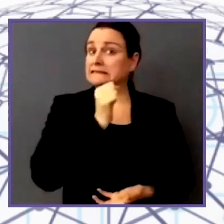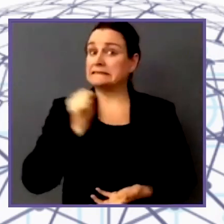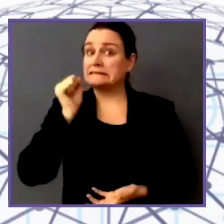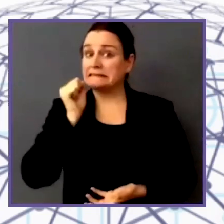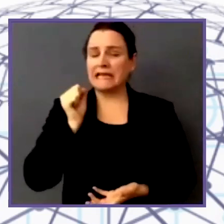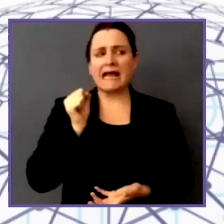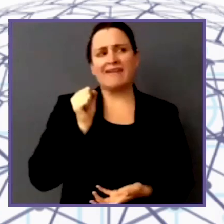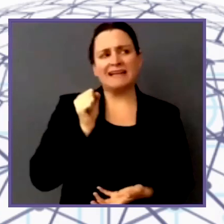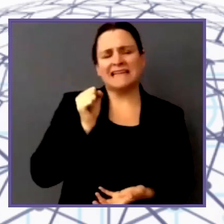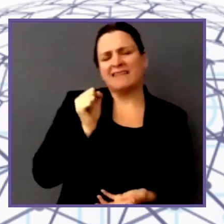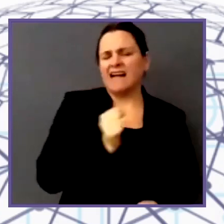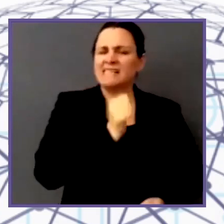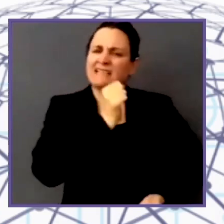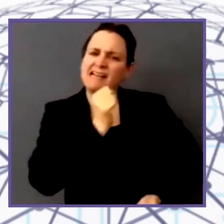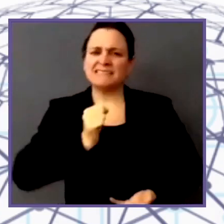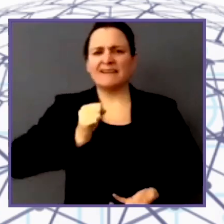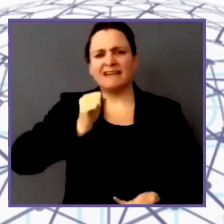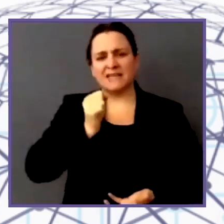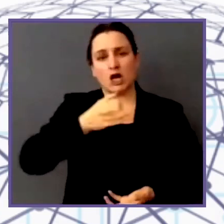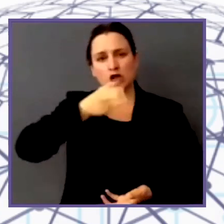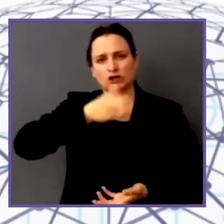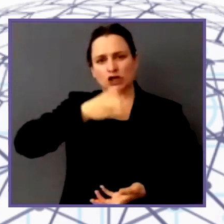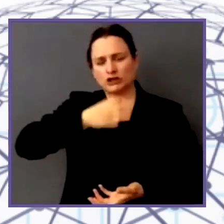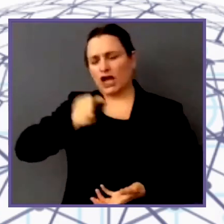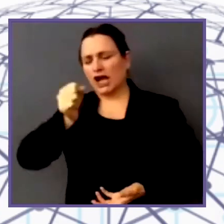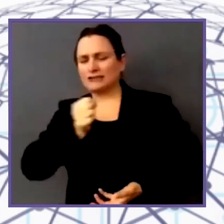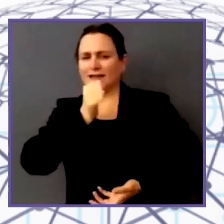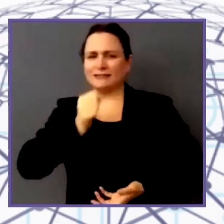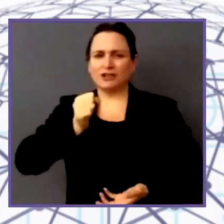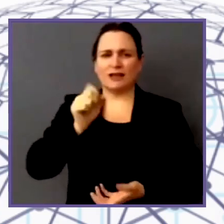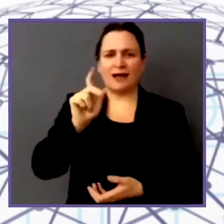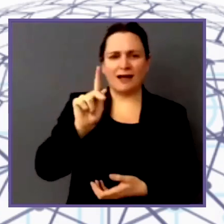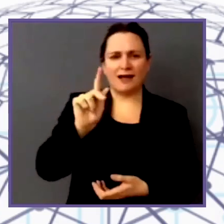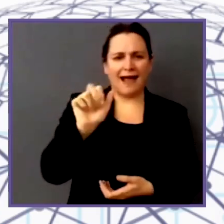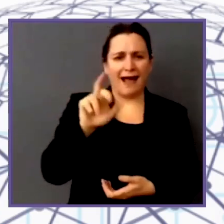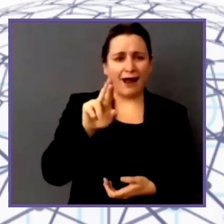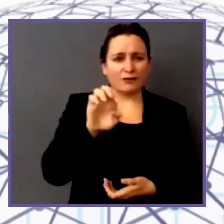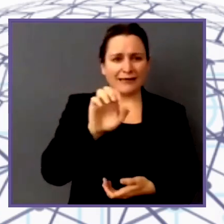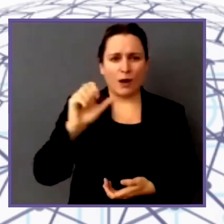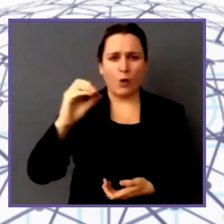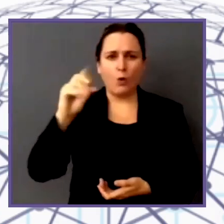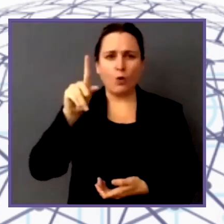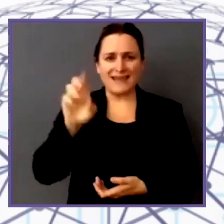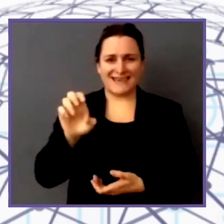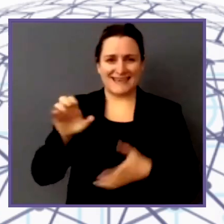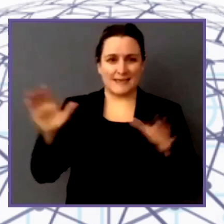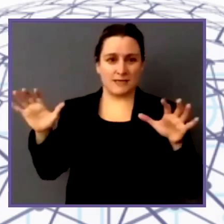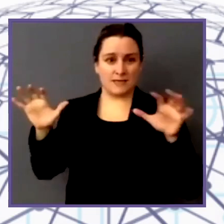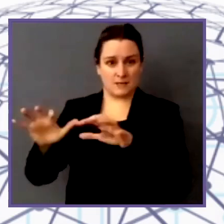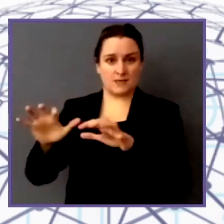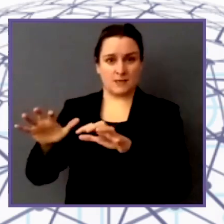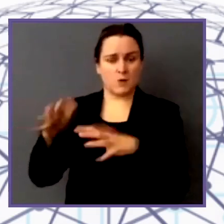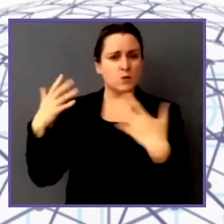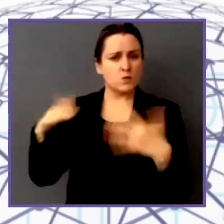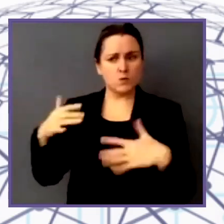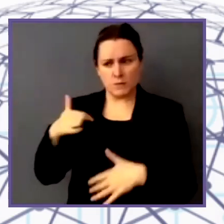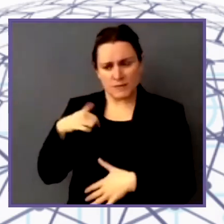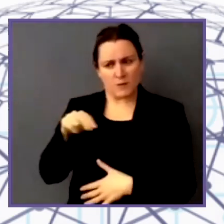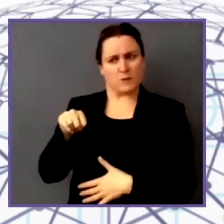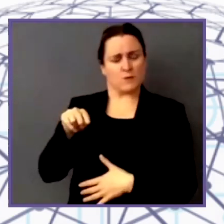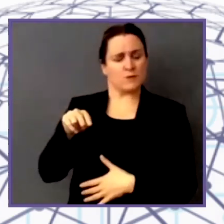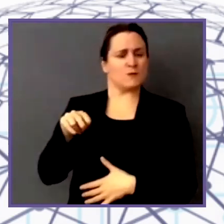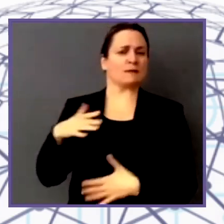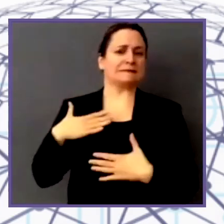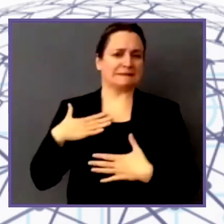karaoke. Okay, I'd now like to ask Dr. Vasudevan from Varanasi Smart City Limited,